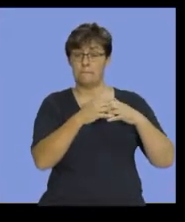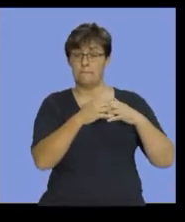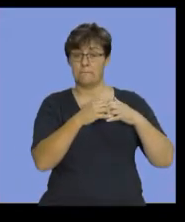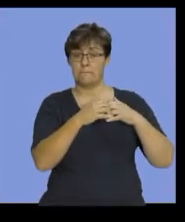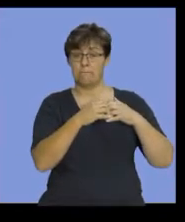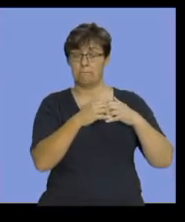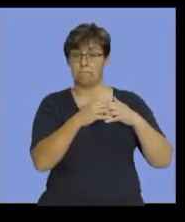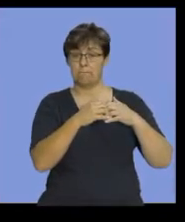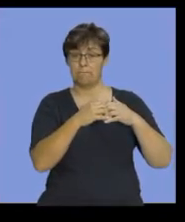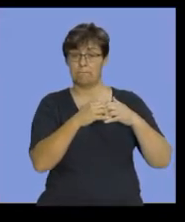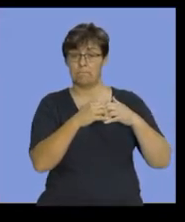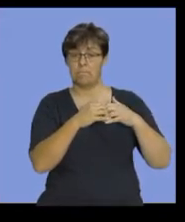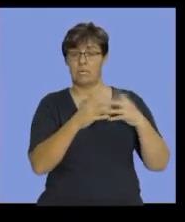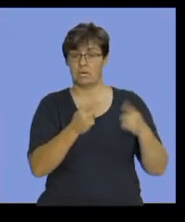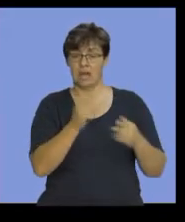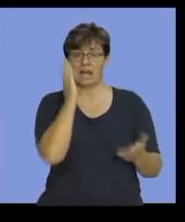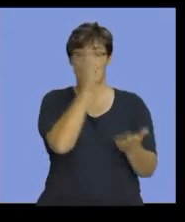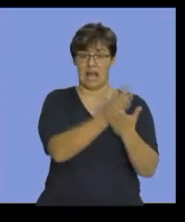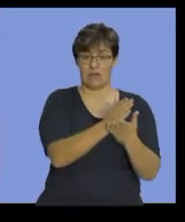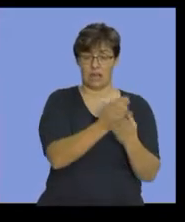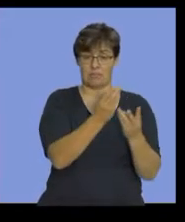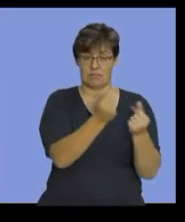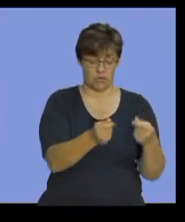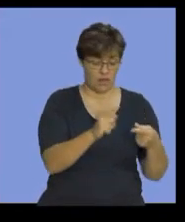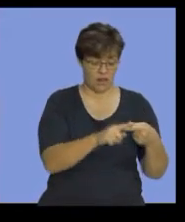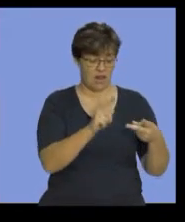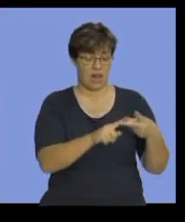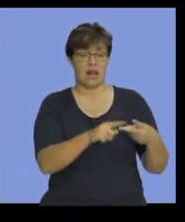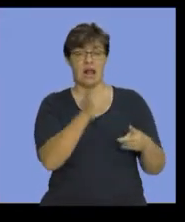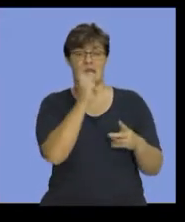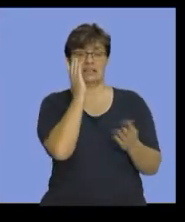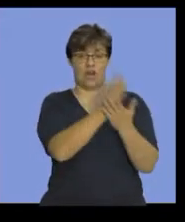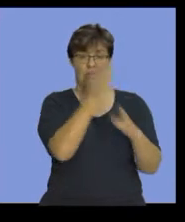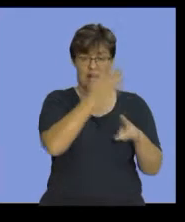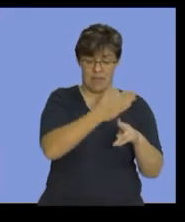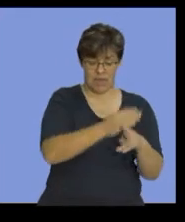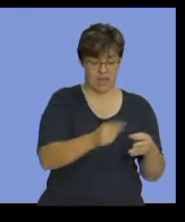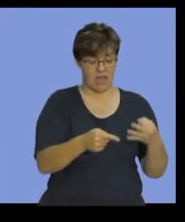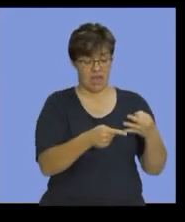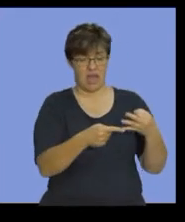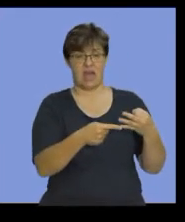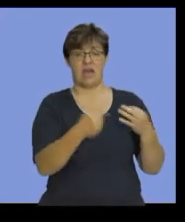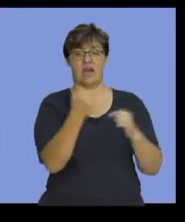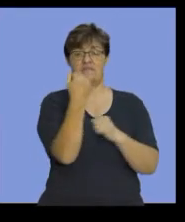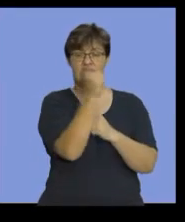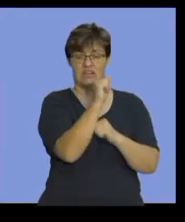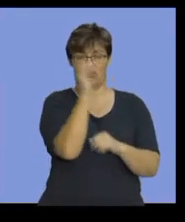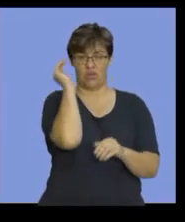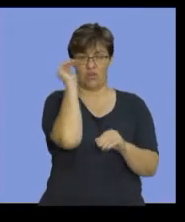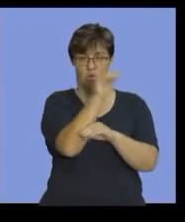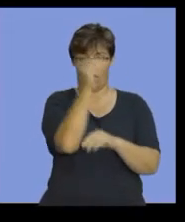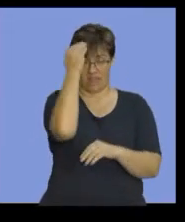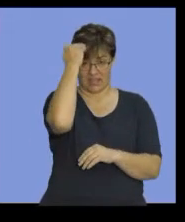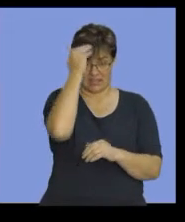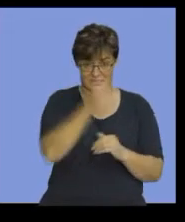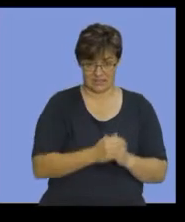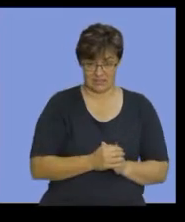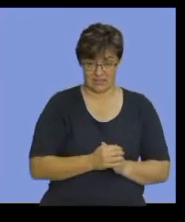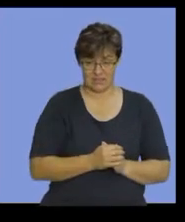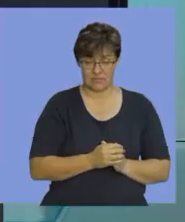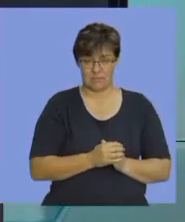article. Remember, it's direct material plus direct labor plus factory overheads. So in